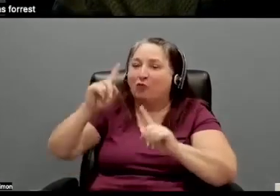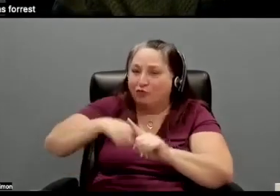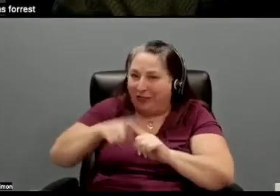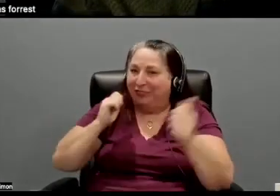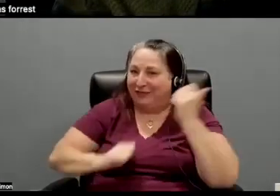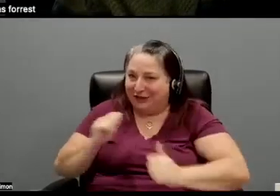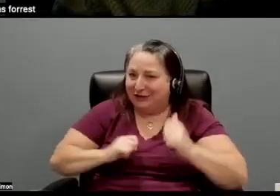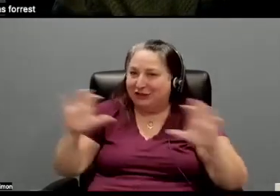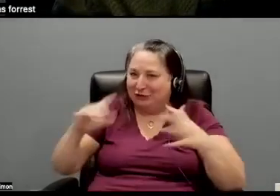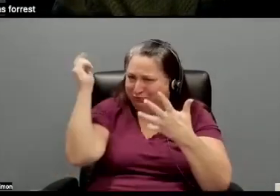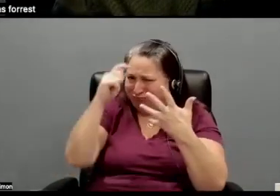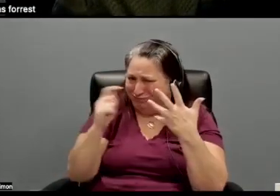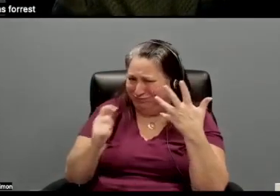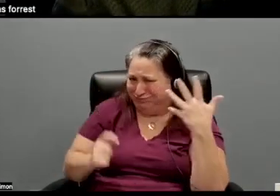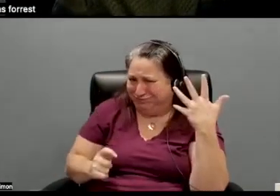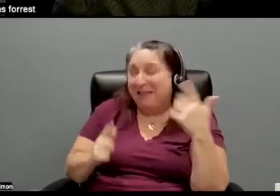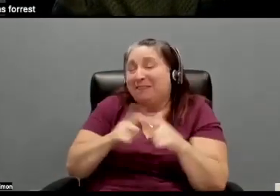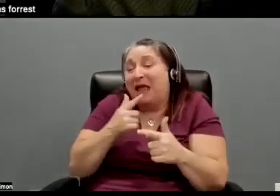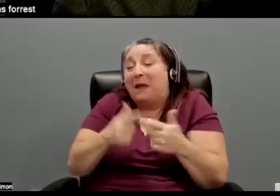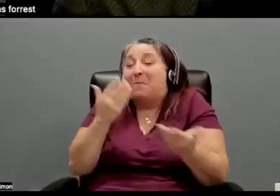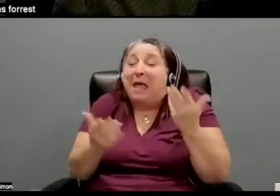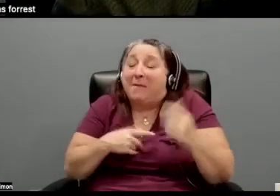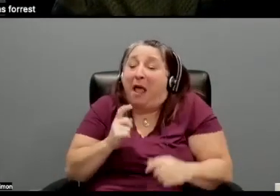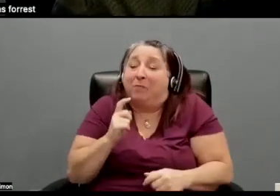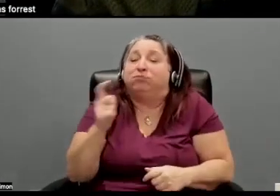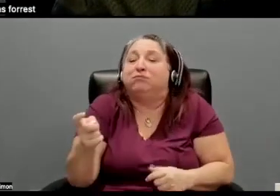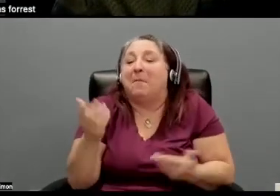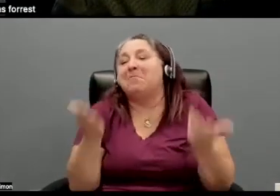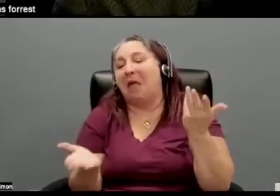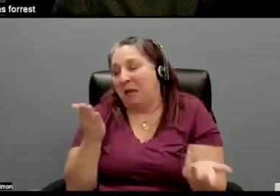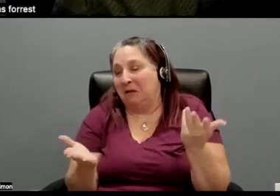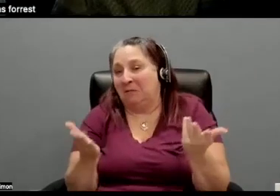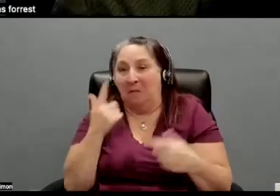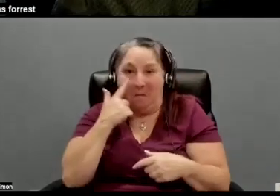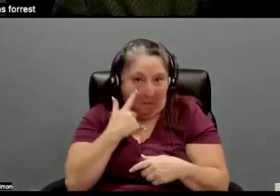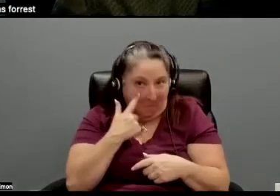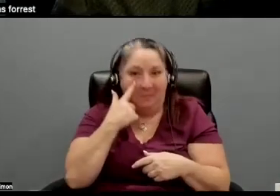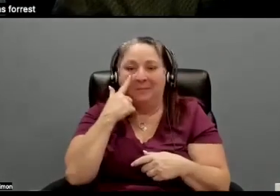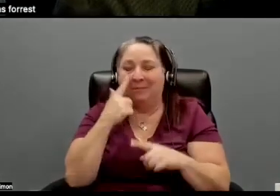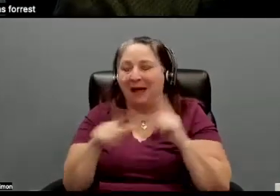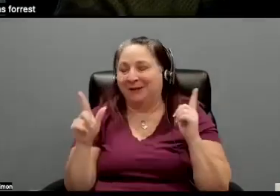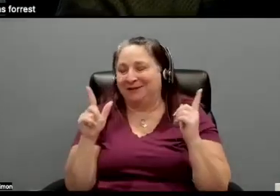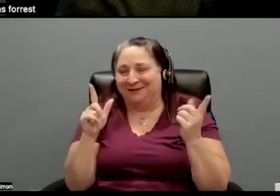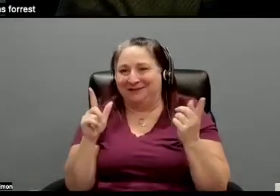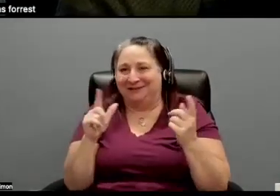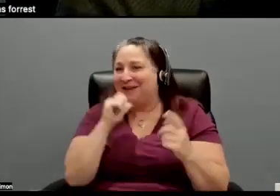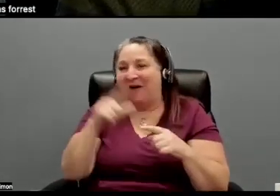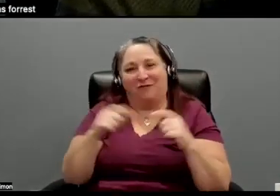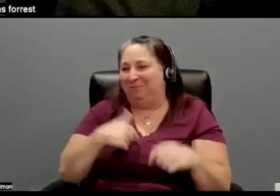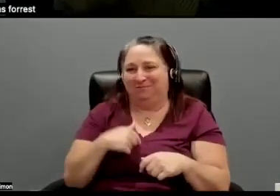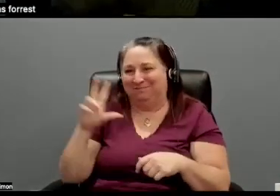do everything. And, and then maybe you'll get one. But not, not, not from me. I'm.